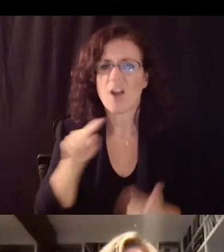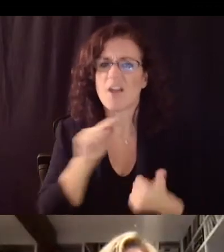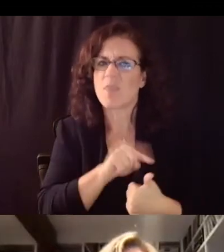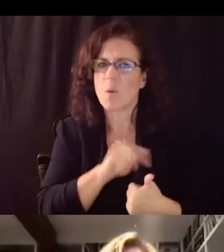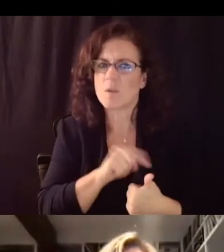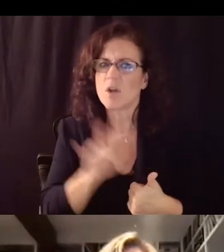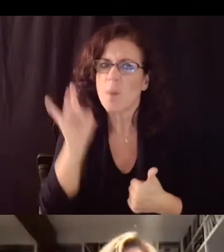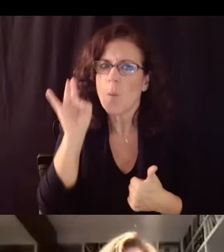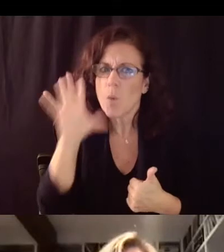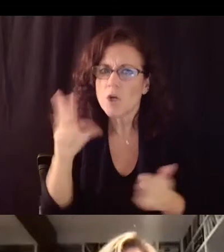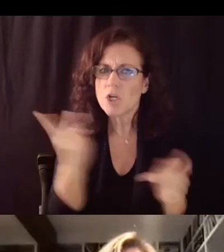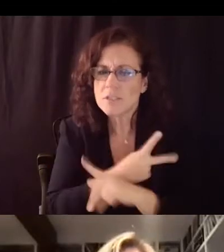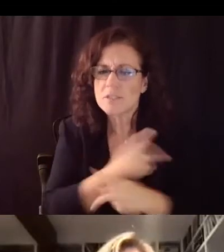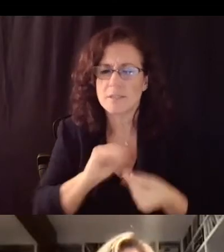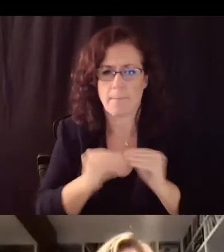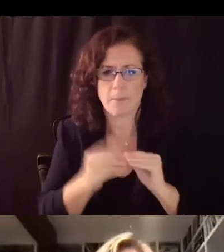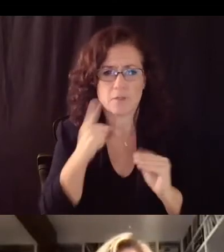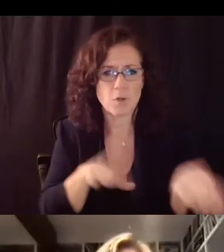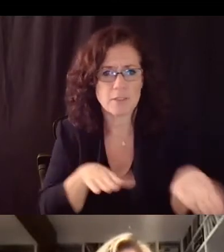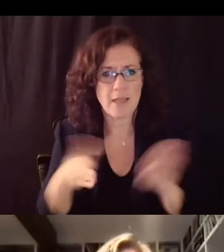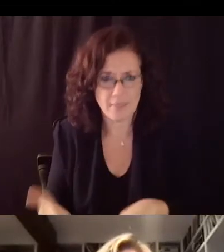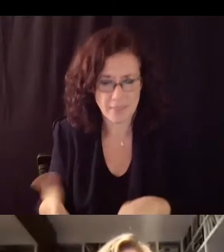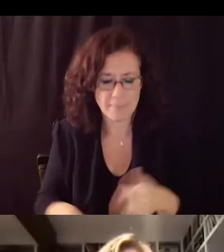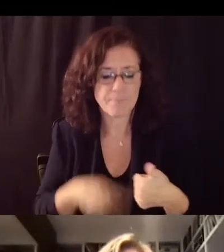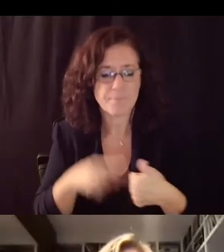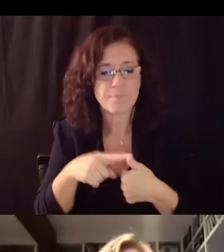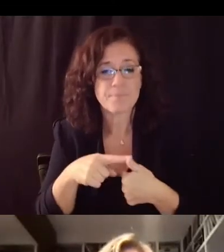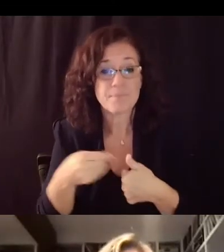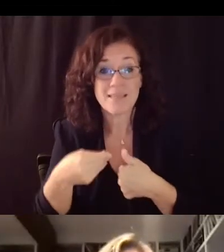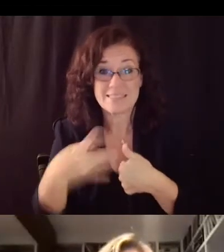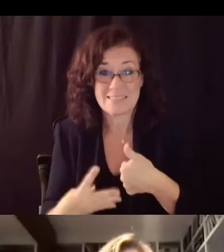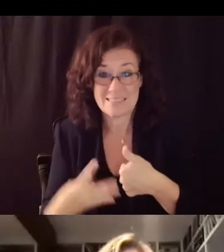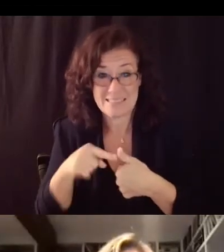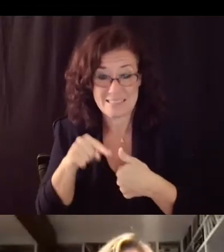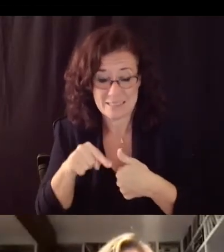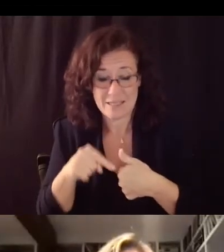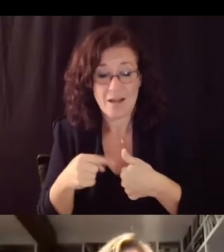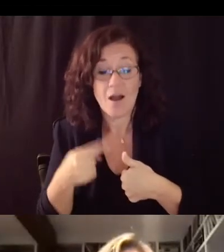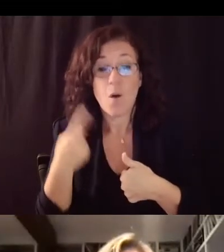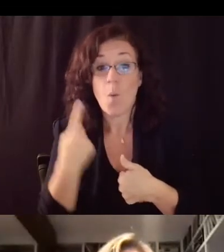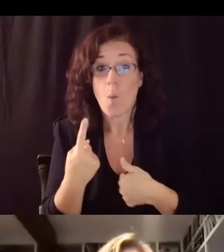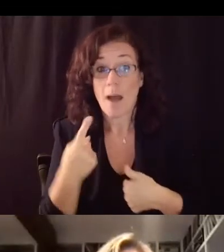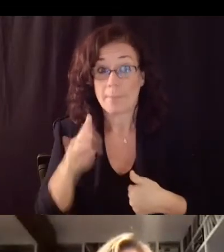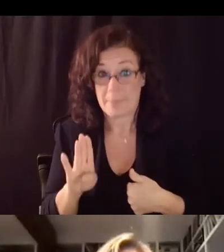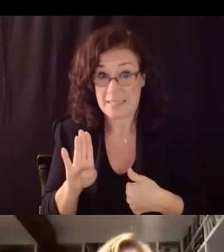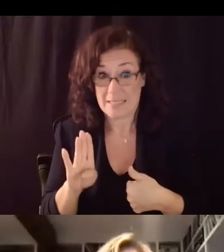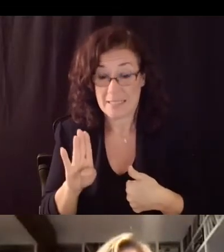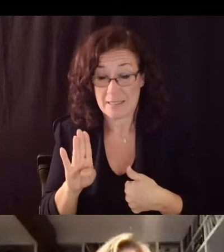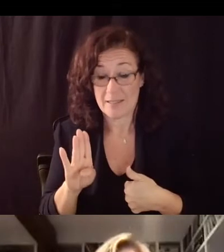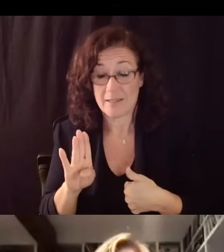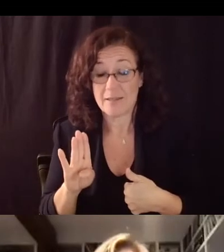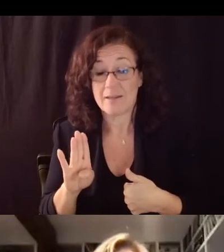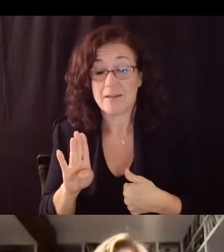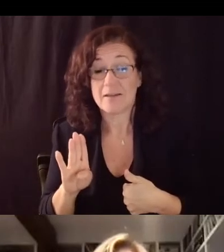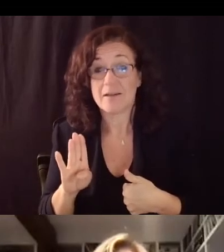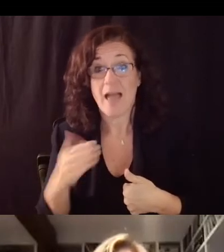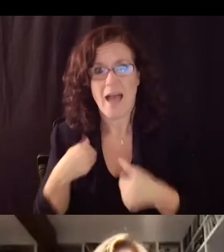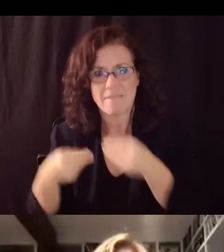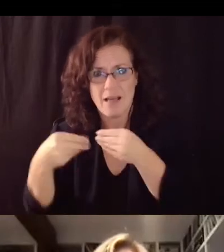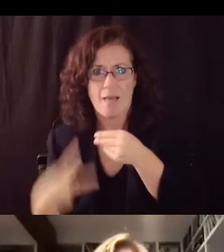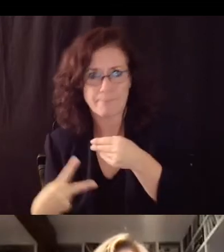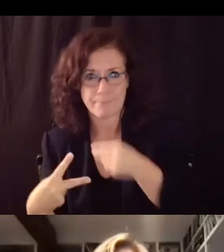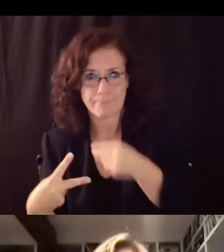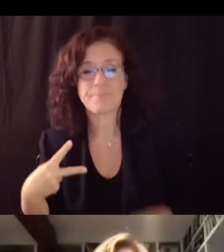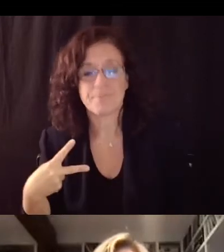1b that's the next phase it has a tier one and a tier two in tier one